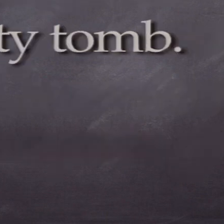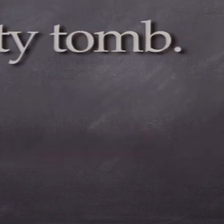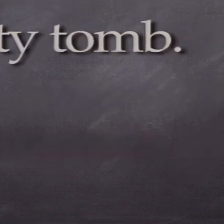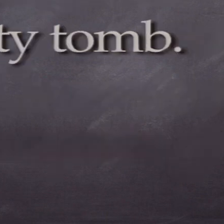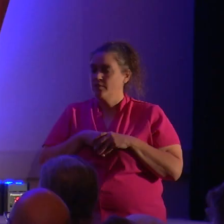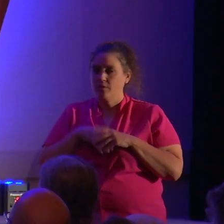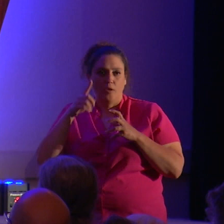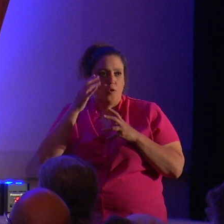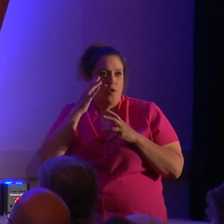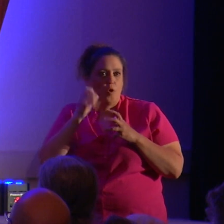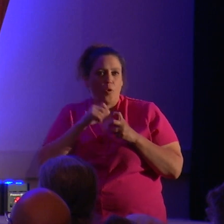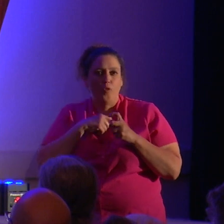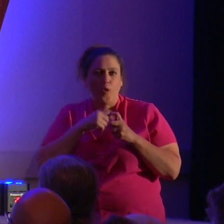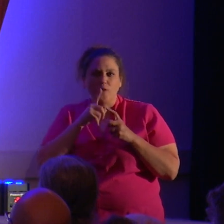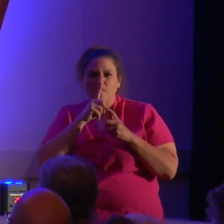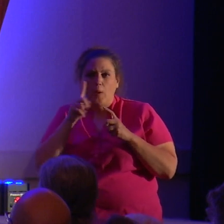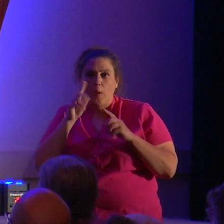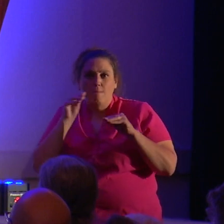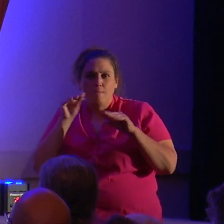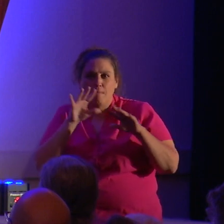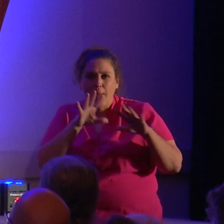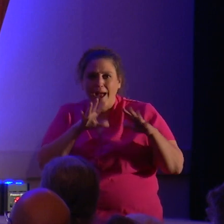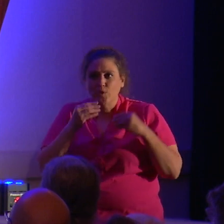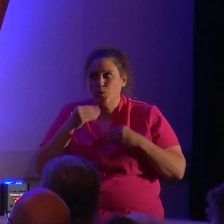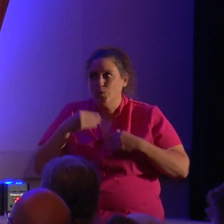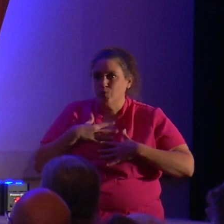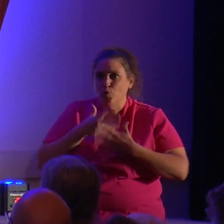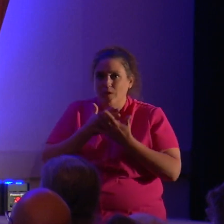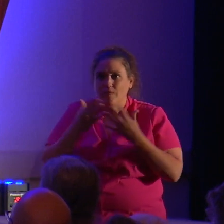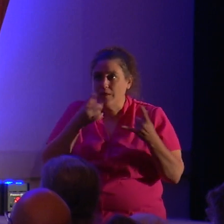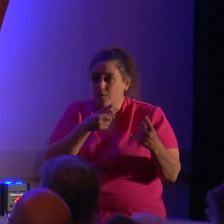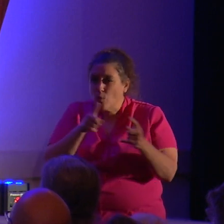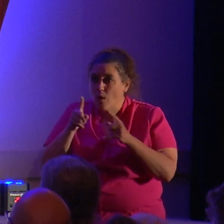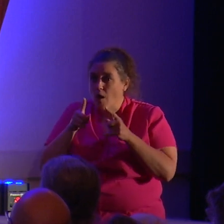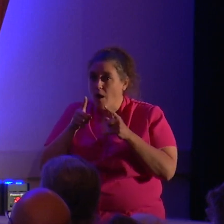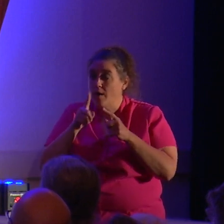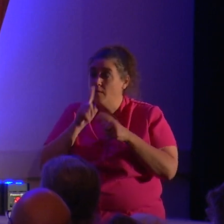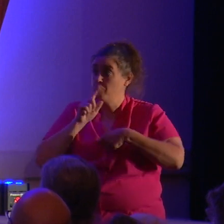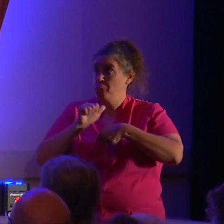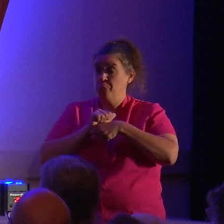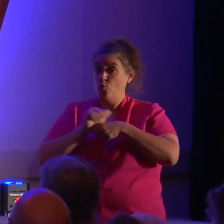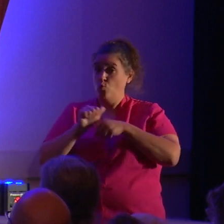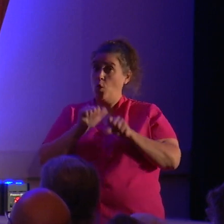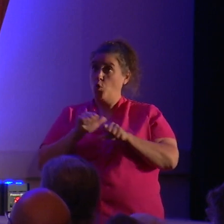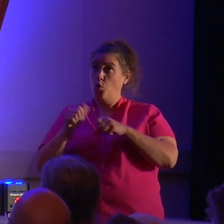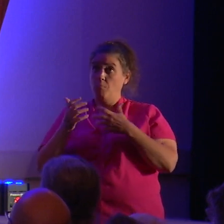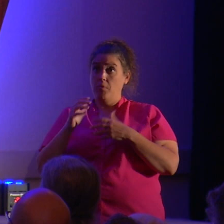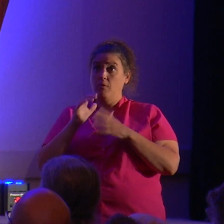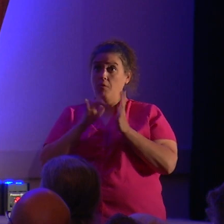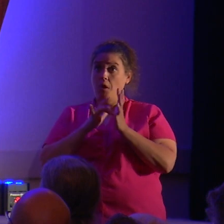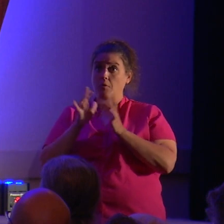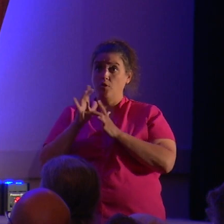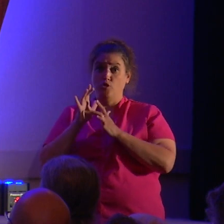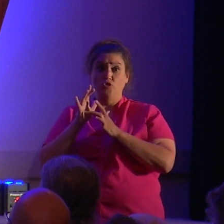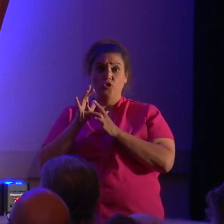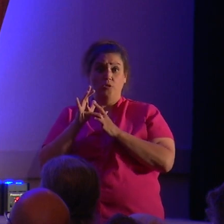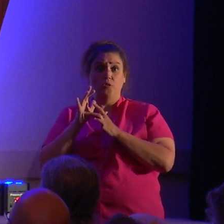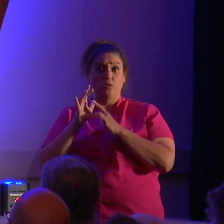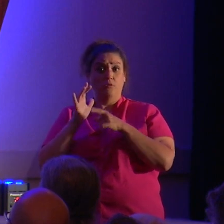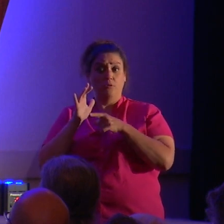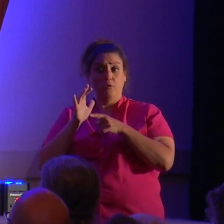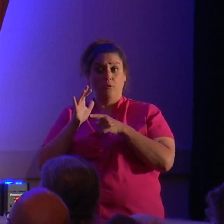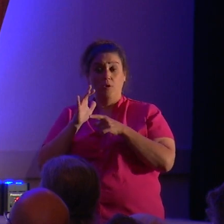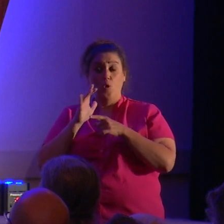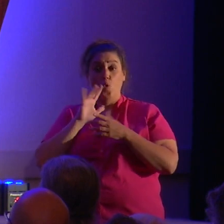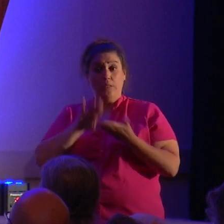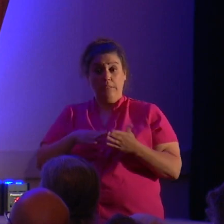spooky, mystical, magical things going on out there, it really could be that Jesus of Nazareth was raised from